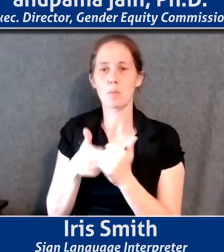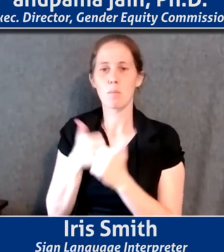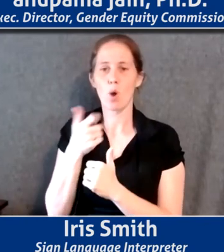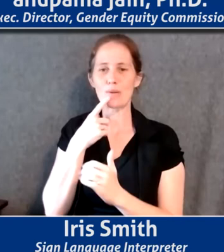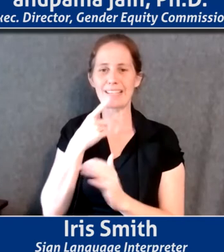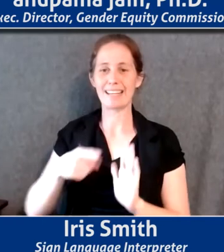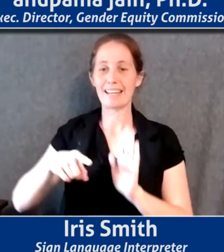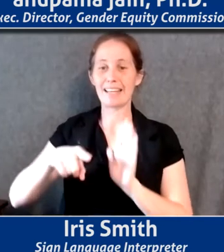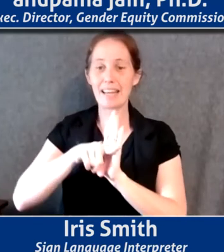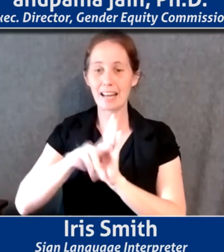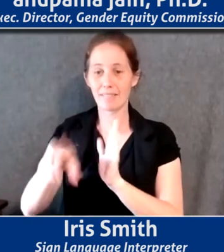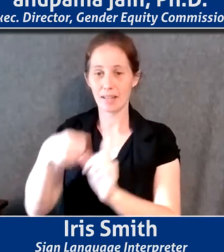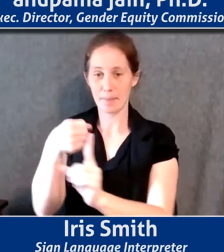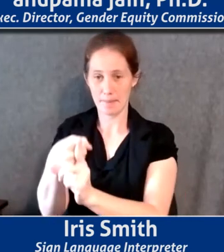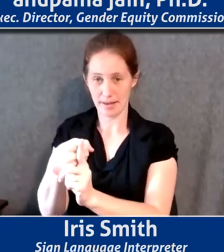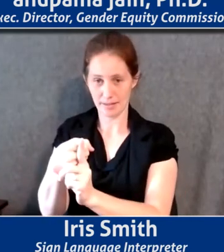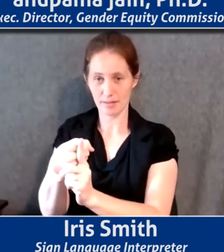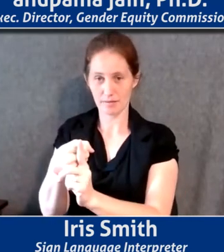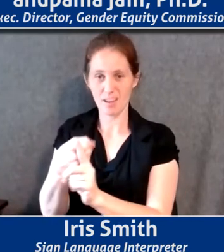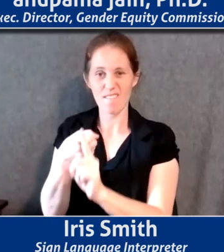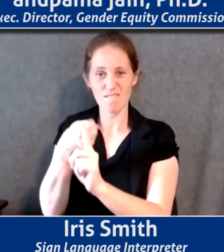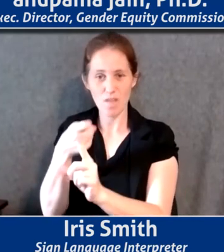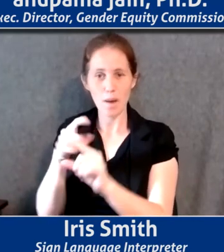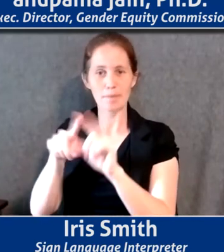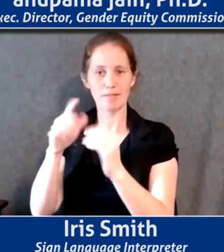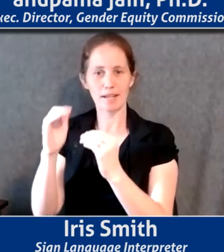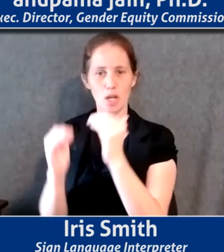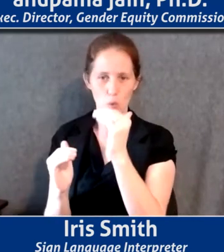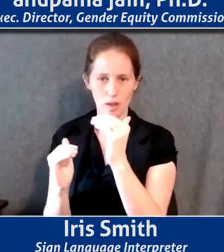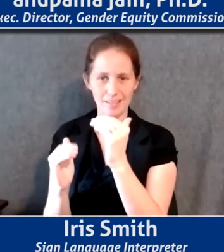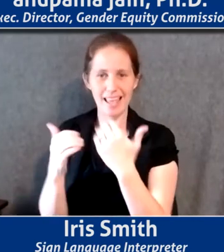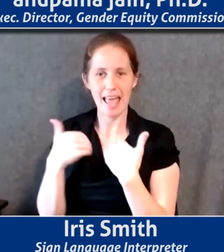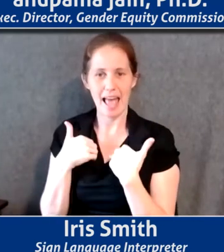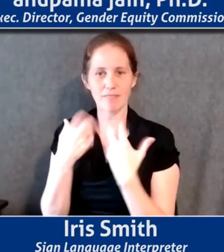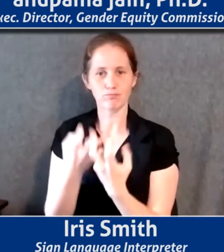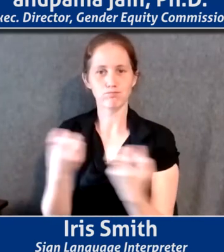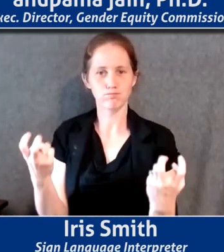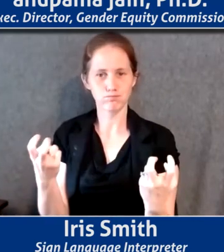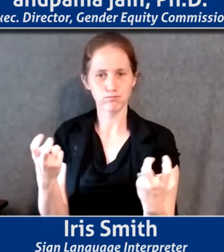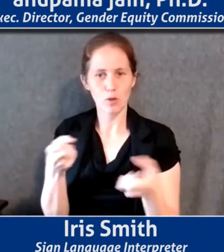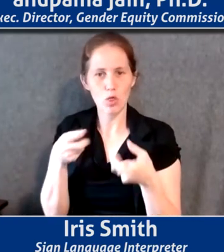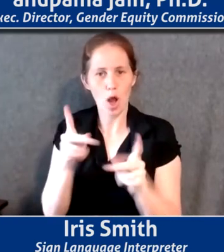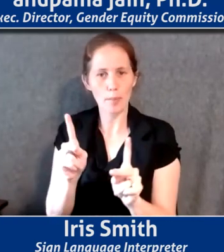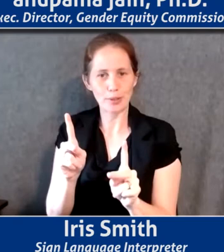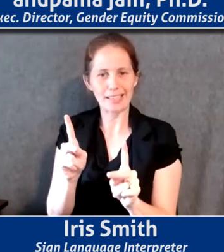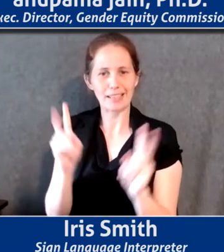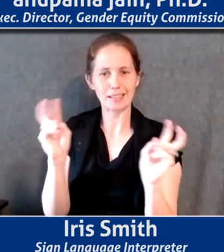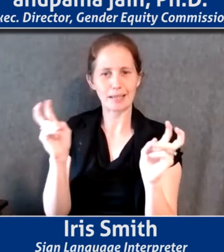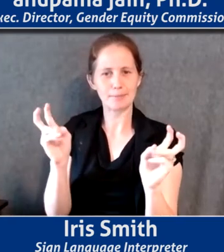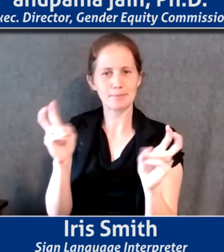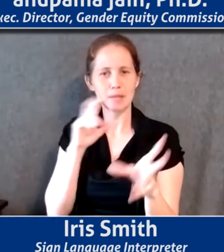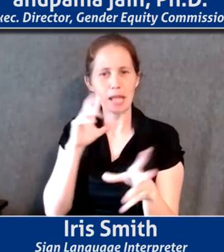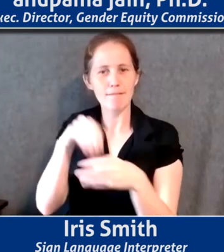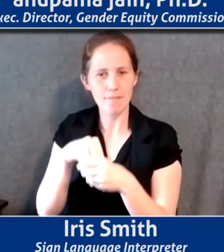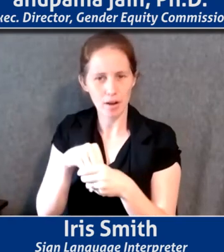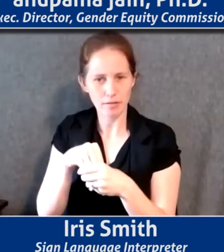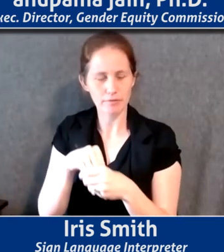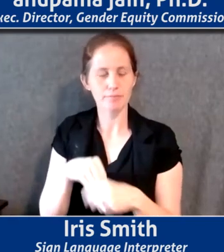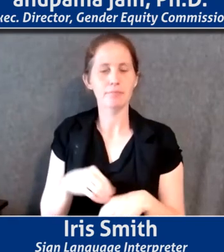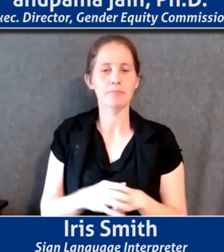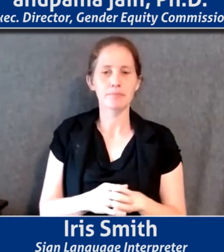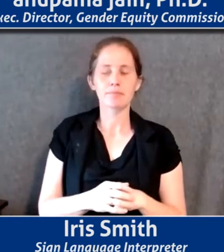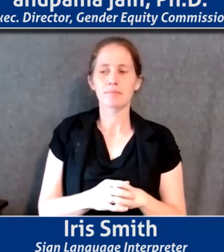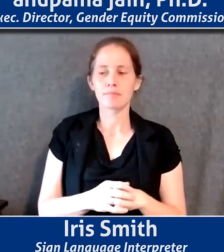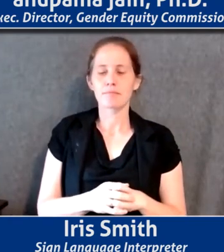impacted by existing gender inequalities have a seat at the table, to use that phrase. That we make as many,